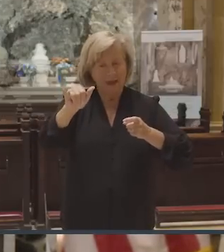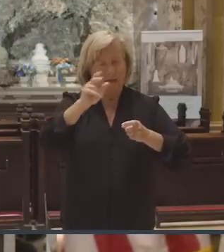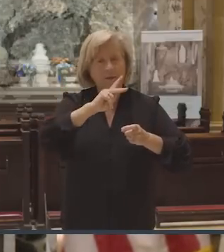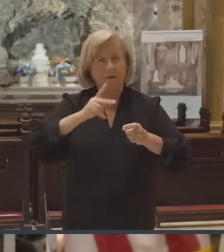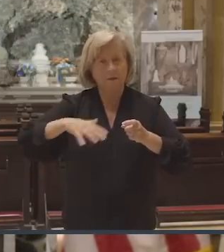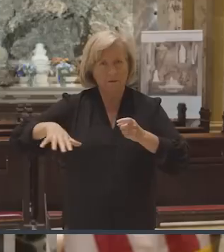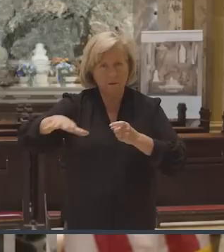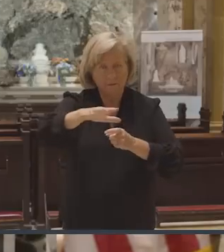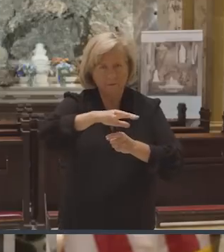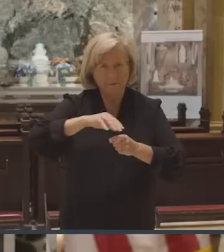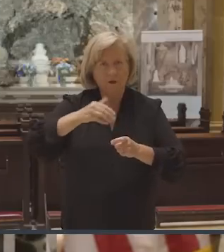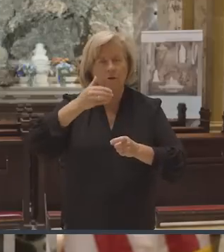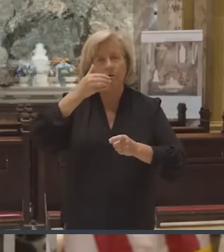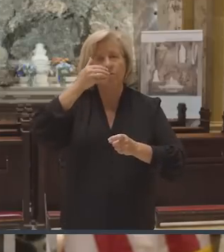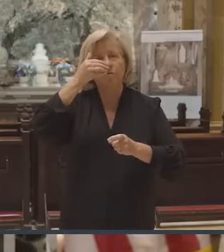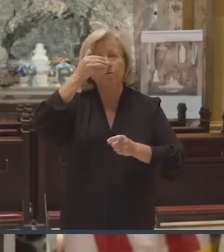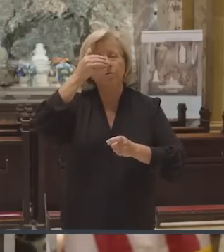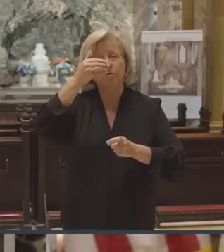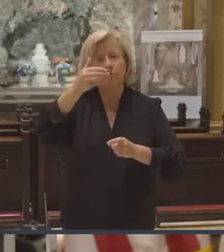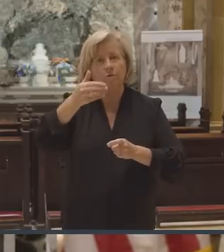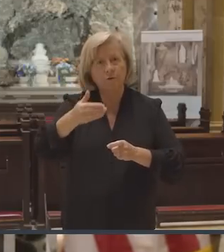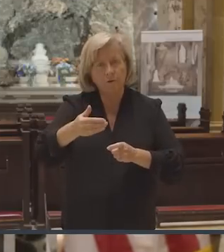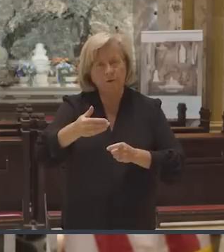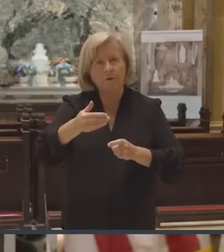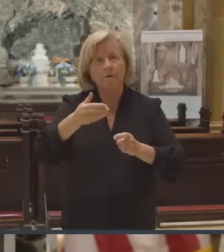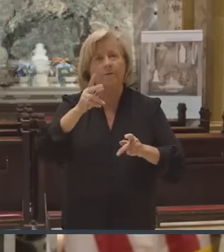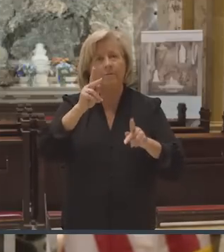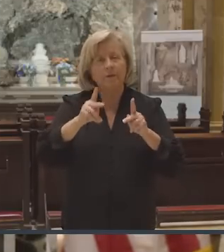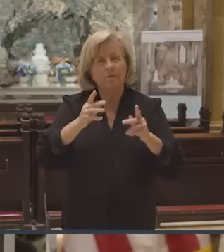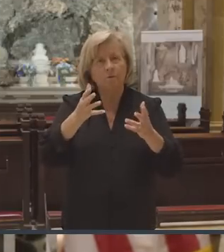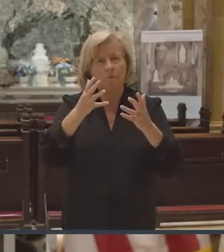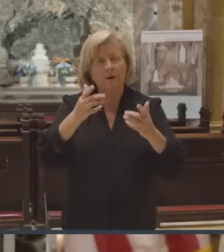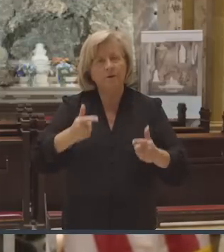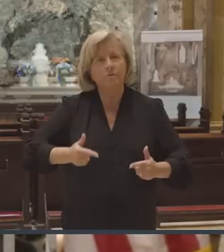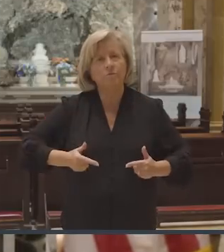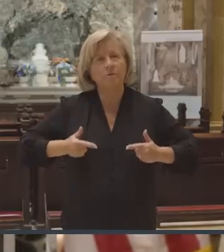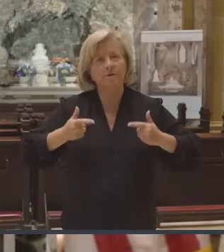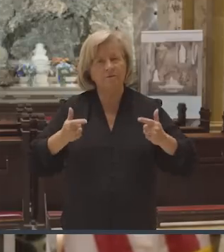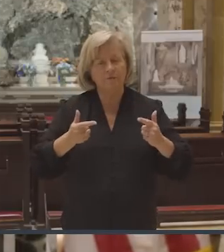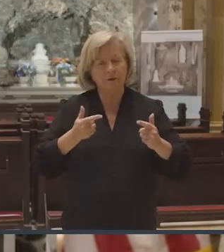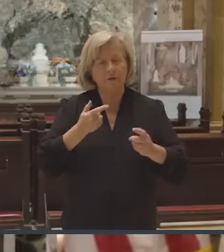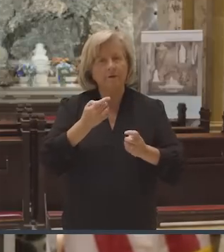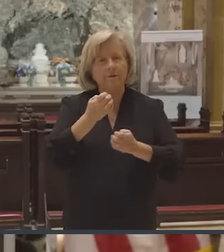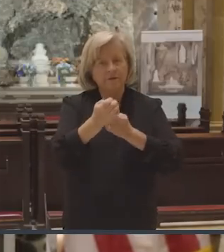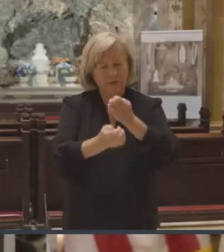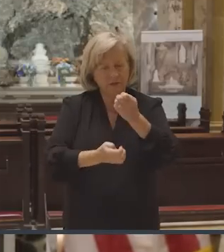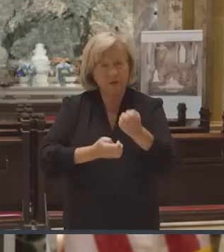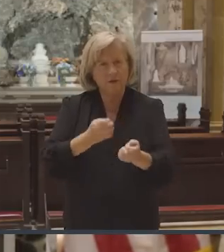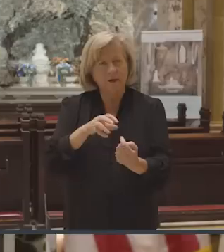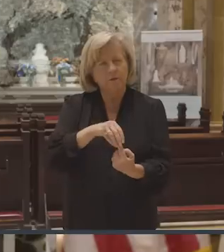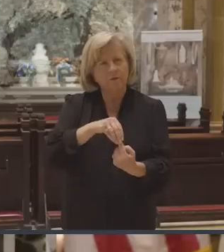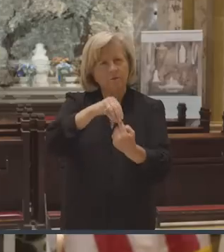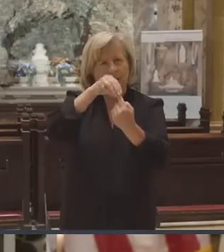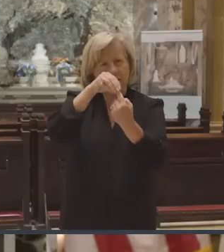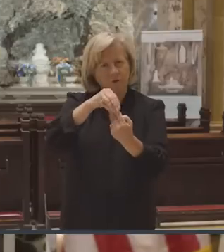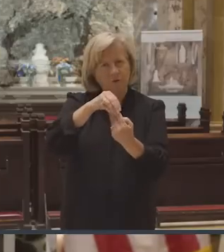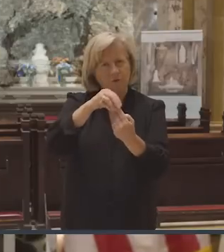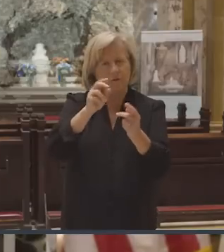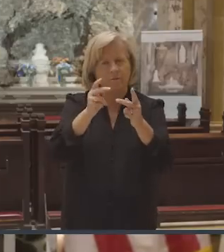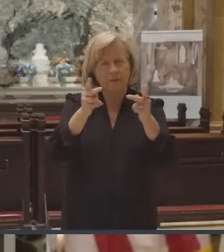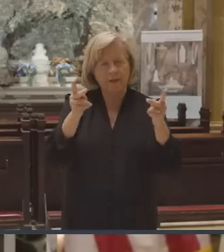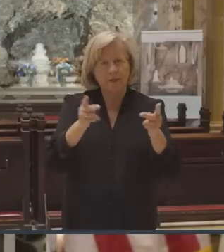where the good thief wants to dwell. This exchange has a unique place in all of Scripture.